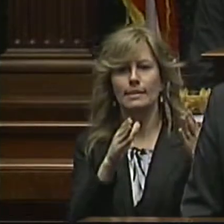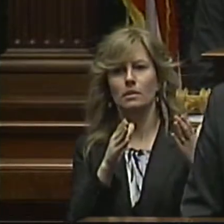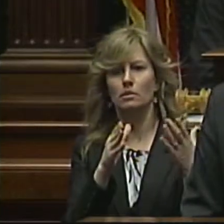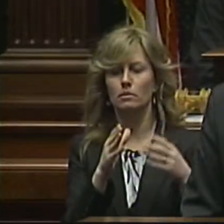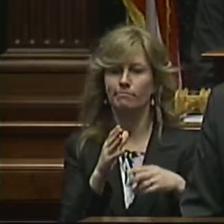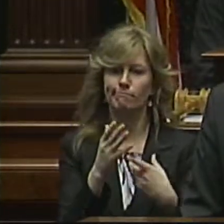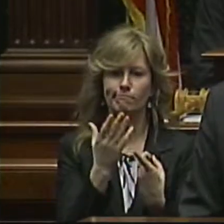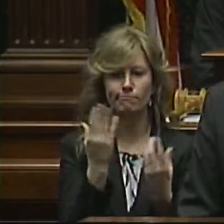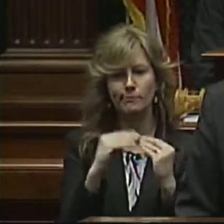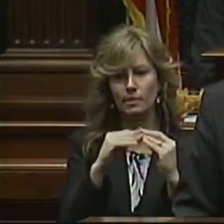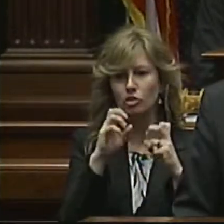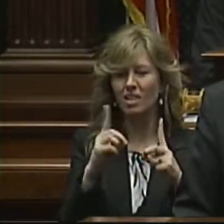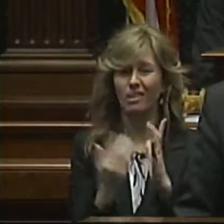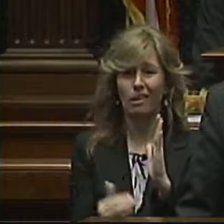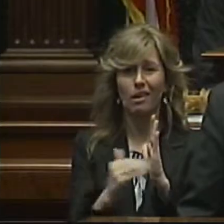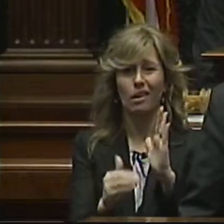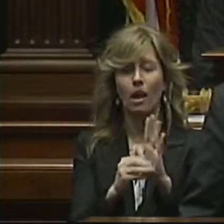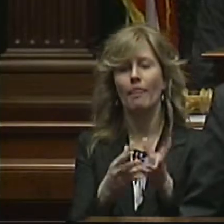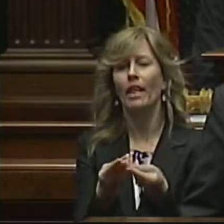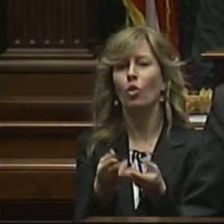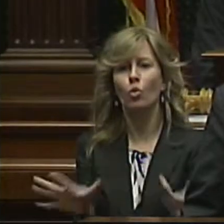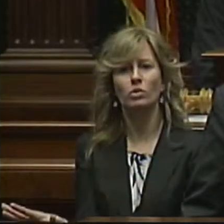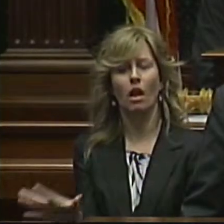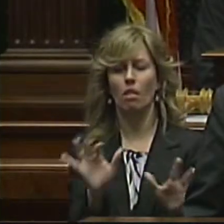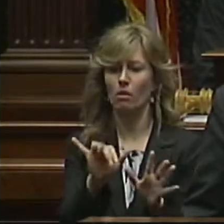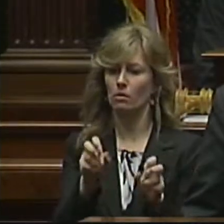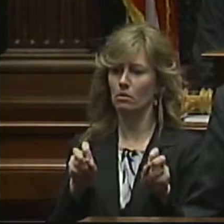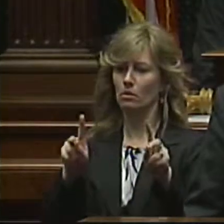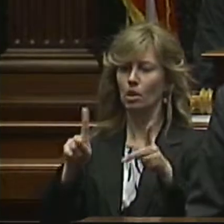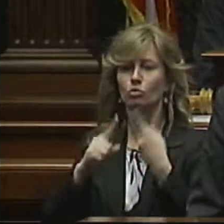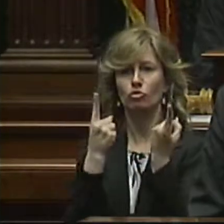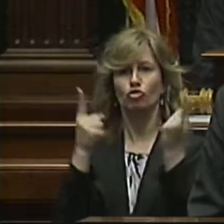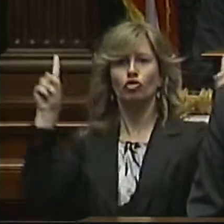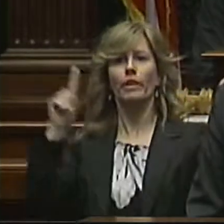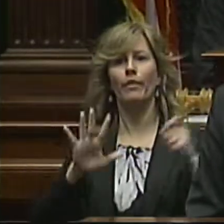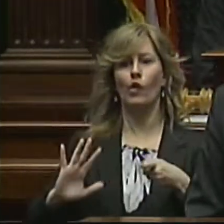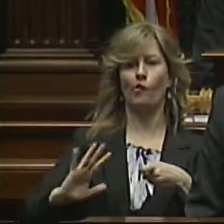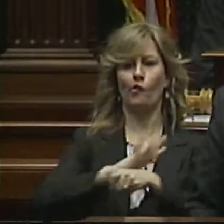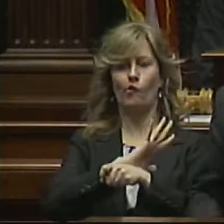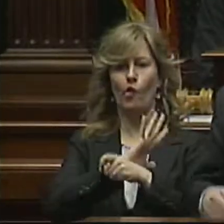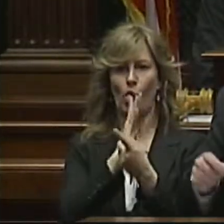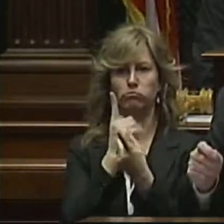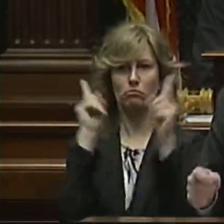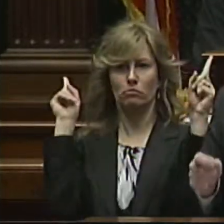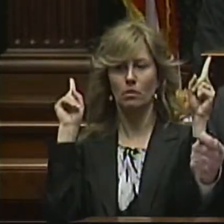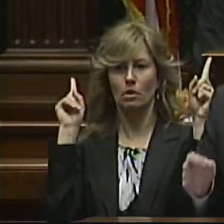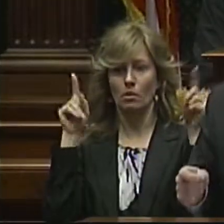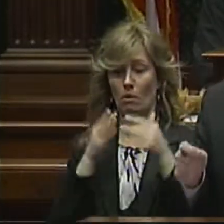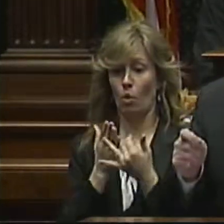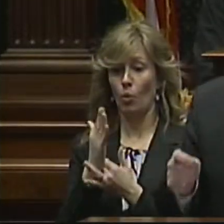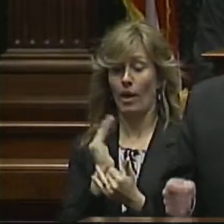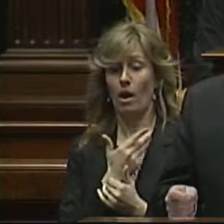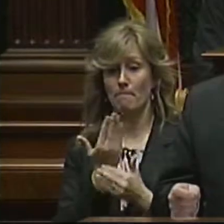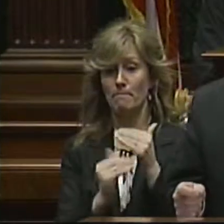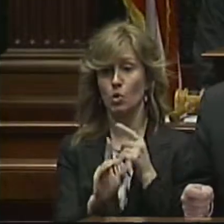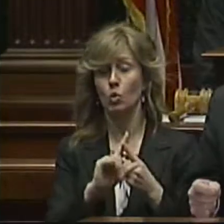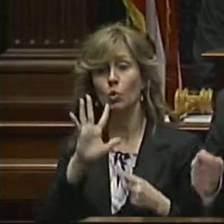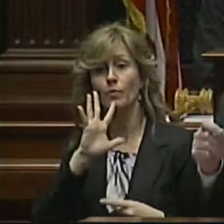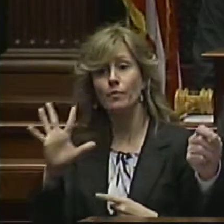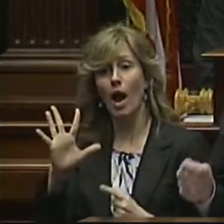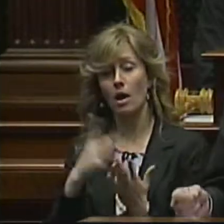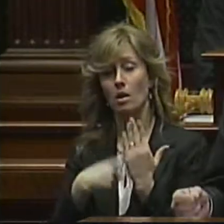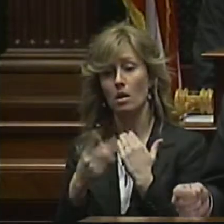grade repetition. And they lose out on the opportunity to achieve their full potential. Through our birth to five initiative,